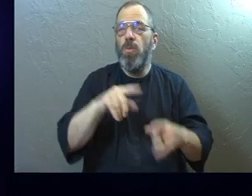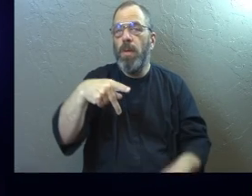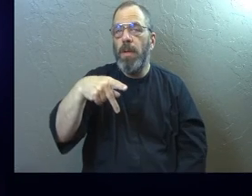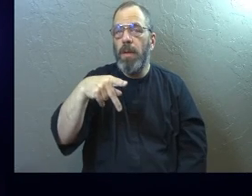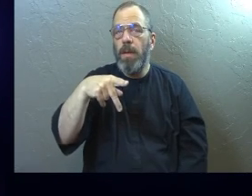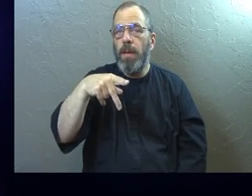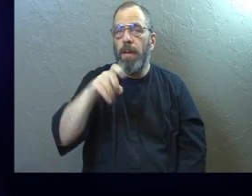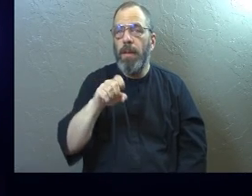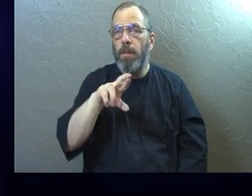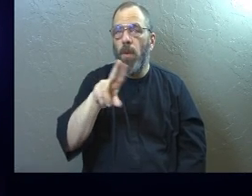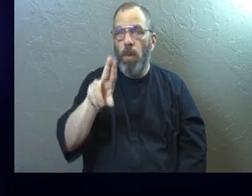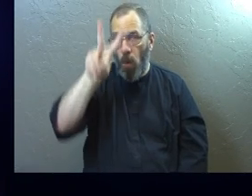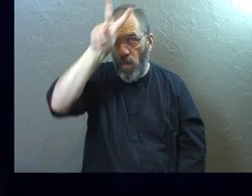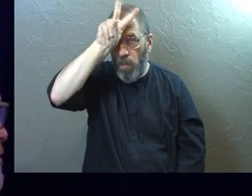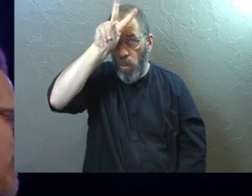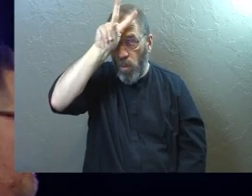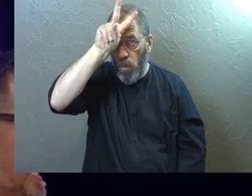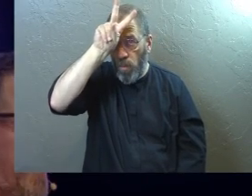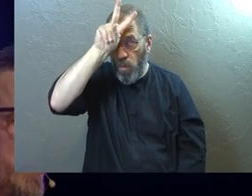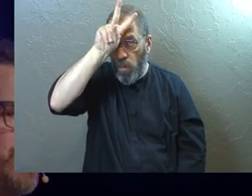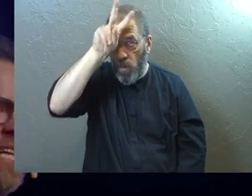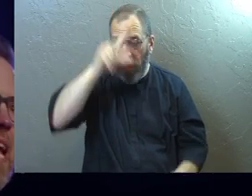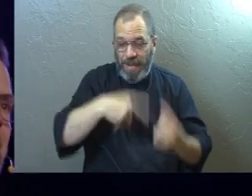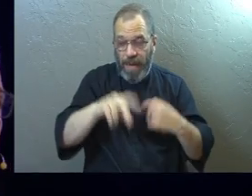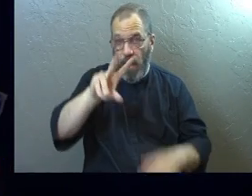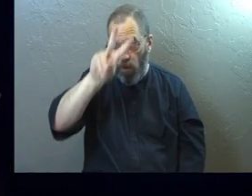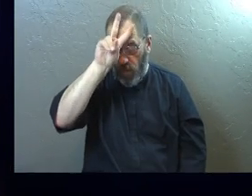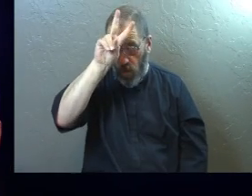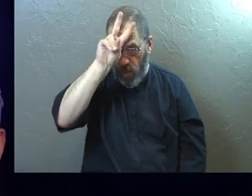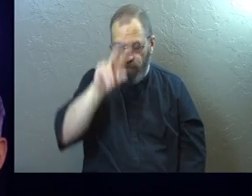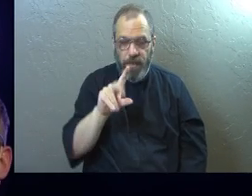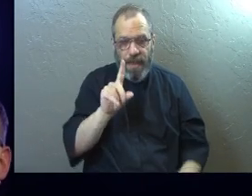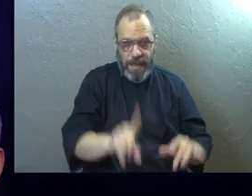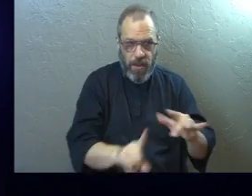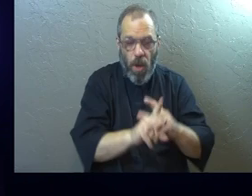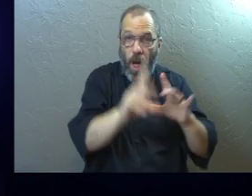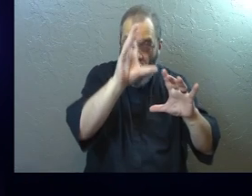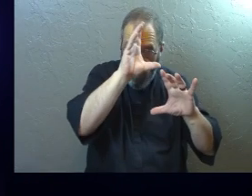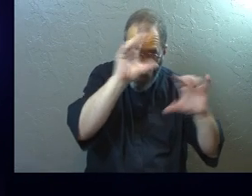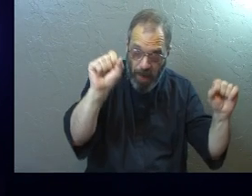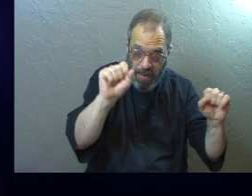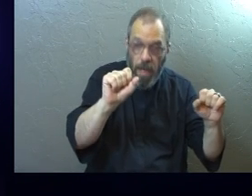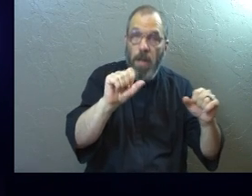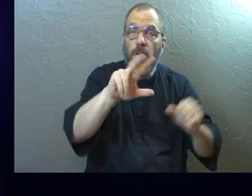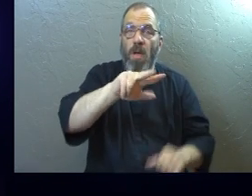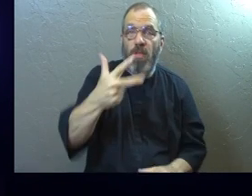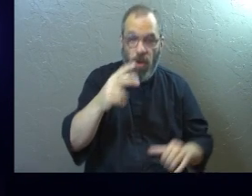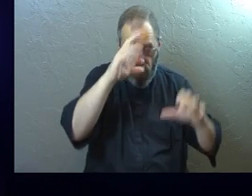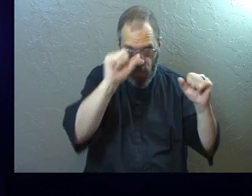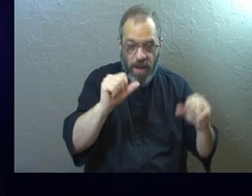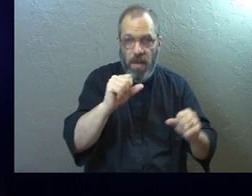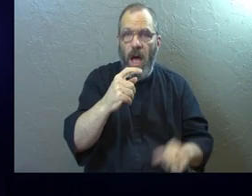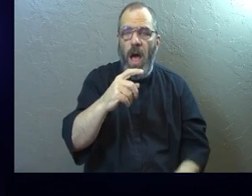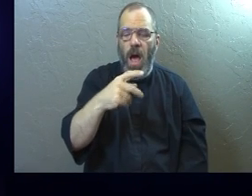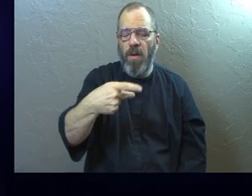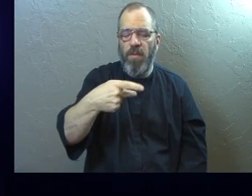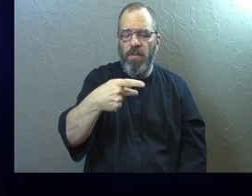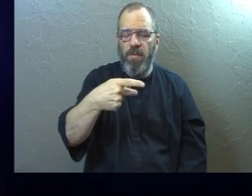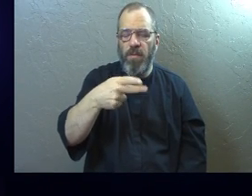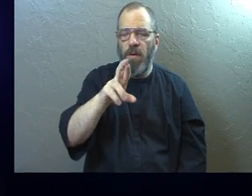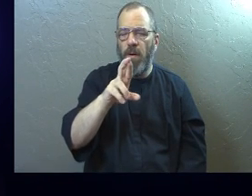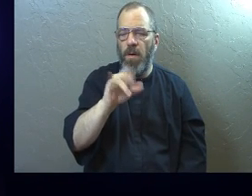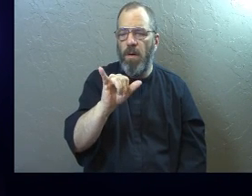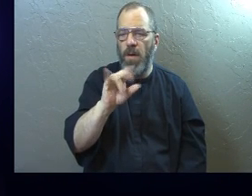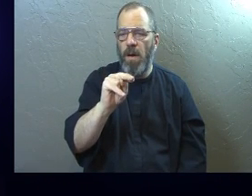years and he had a whole lot of things that happened in his career. He eventually ended up as the president, the third president of Princeton Theological